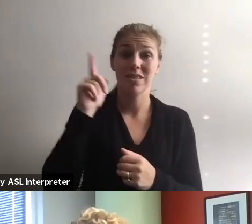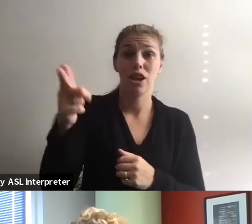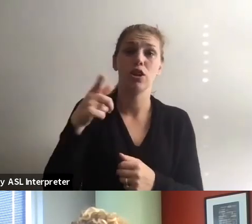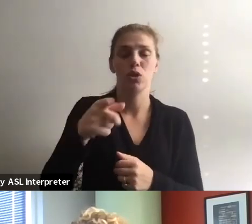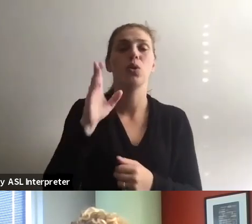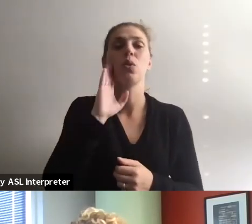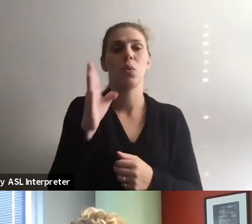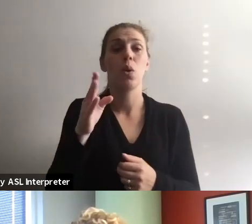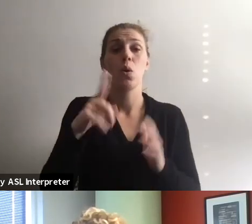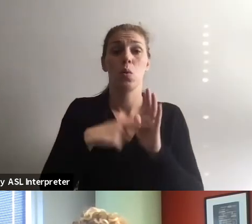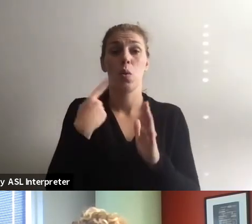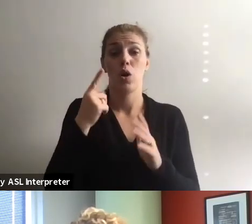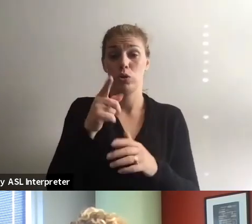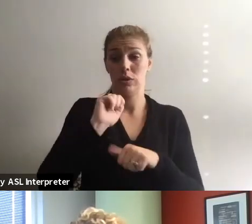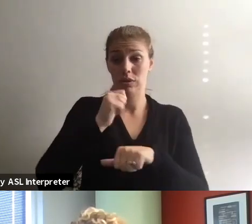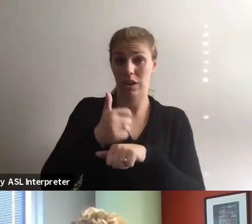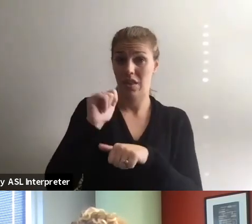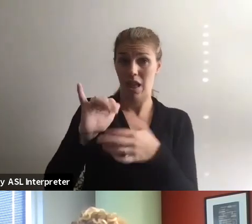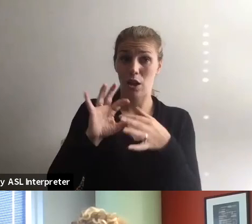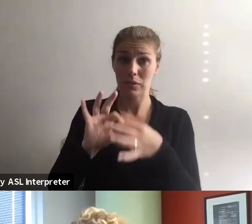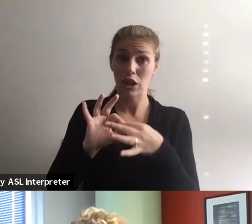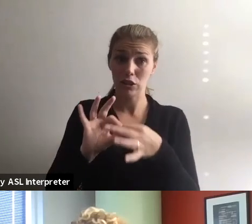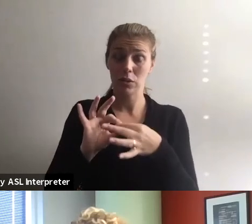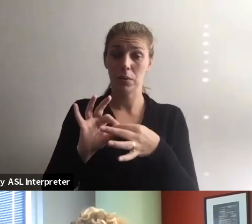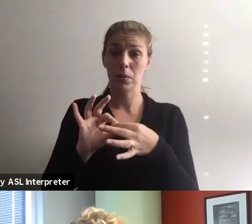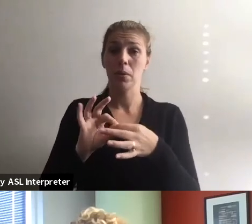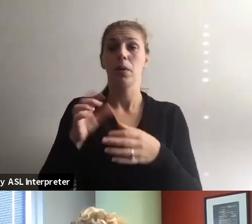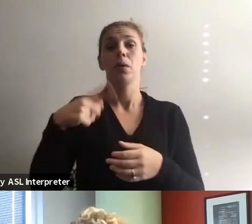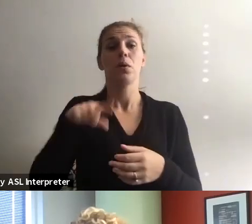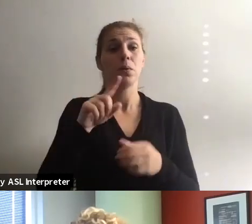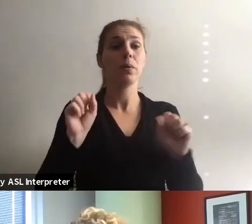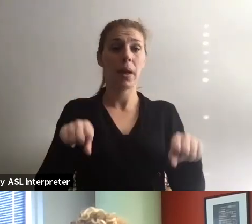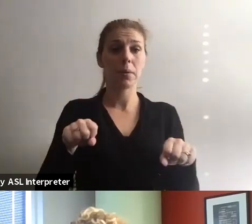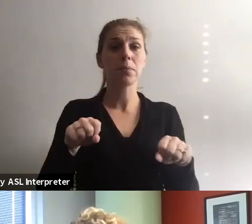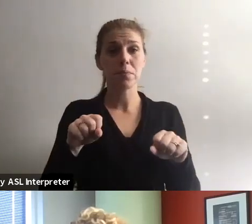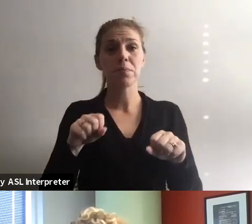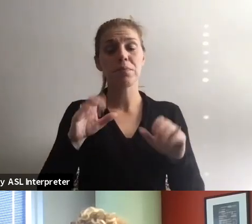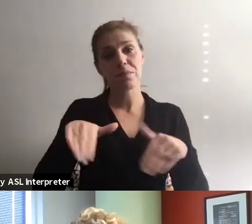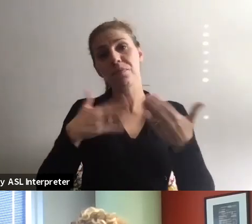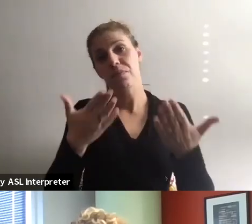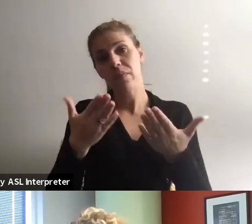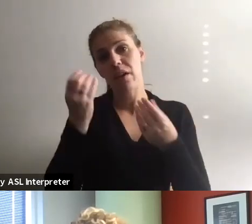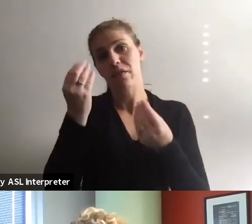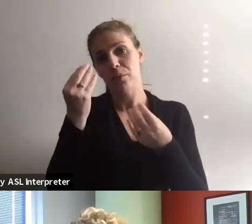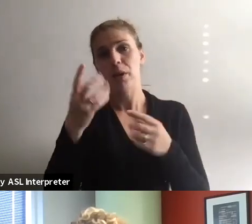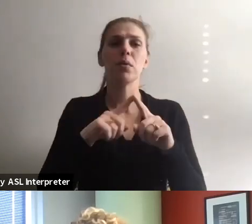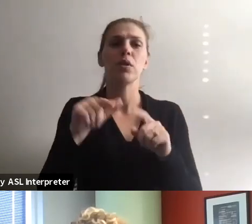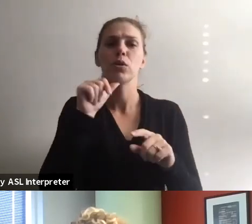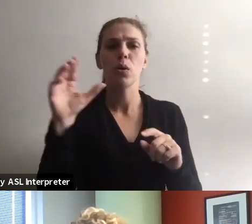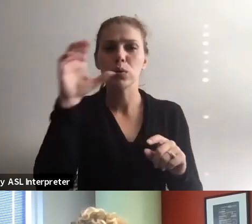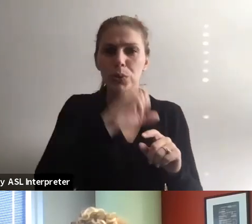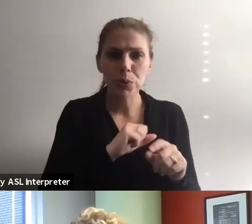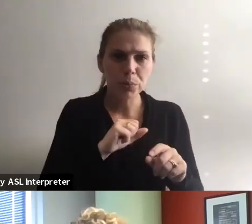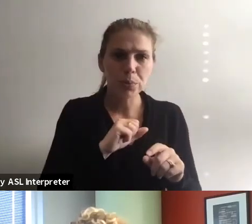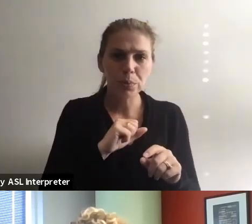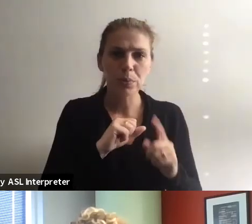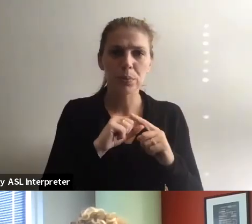have, once you establish that relationship, um, you, you can, um, provide that information, but don't assume that you